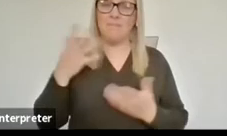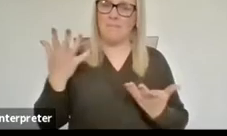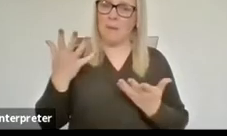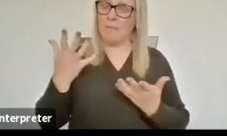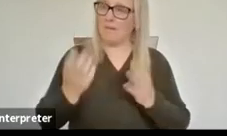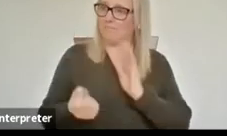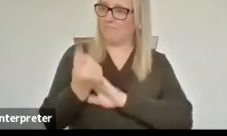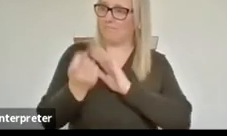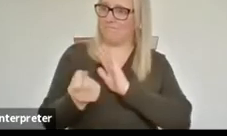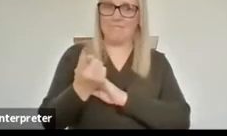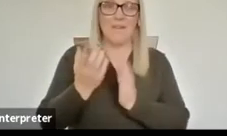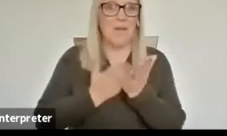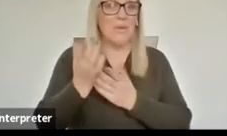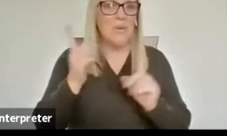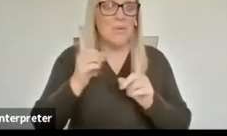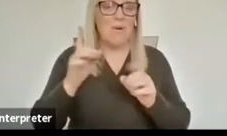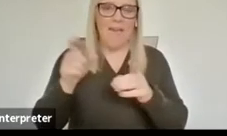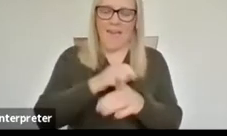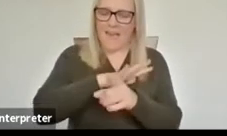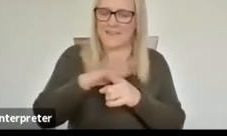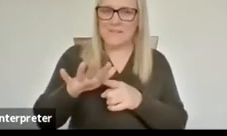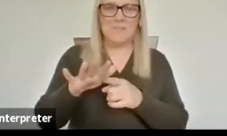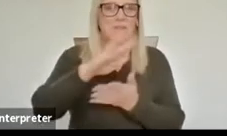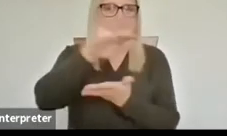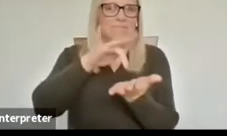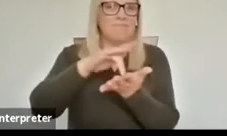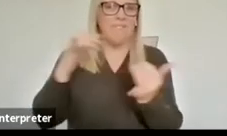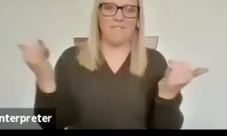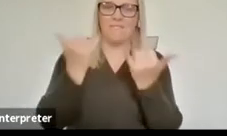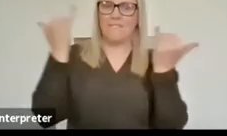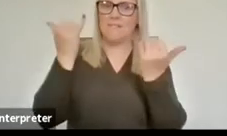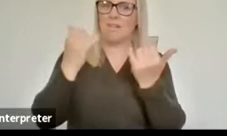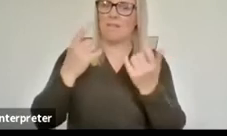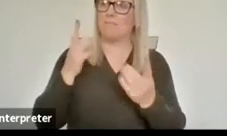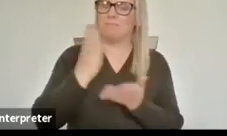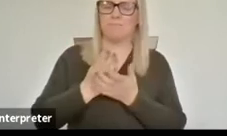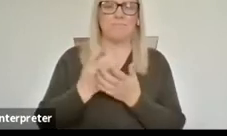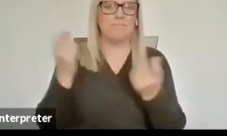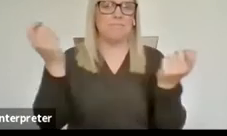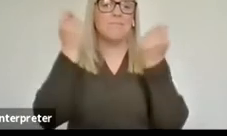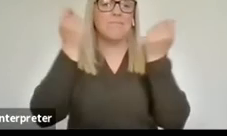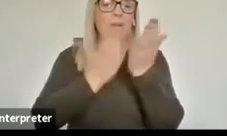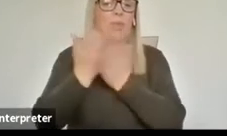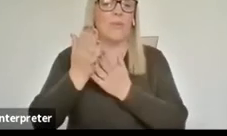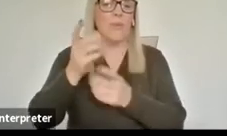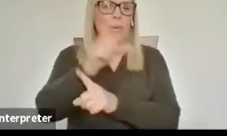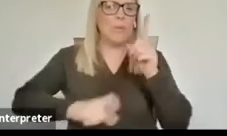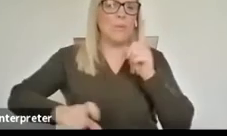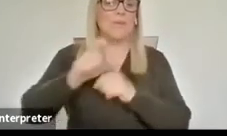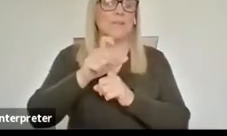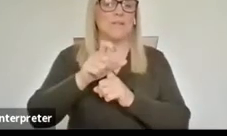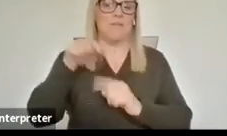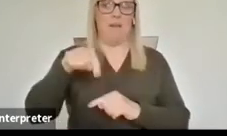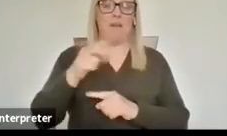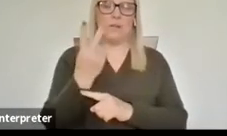world's biggest festival city, successful because of its extraordinary community of festivals large and small. 2020 is the